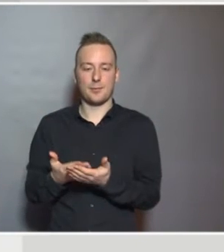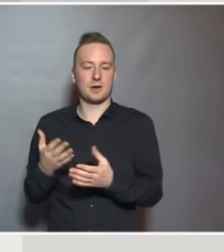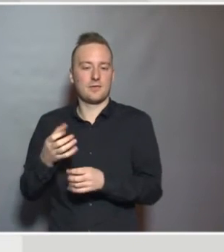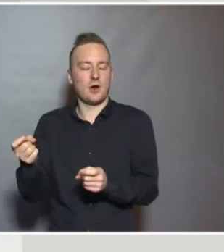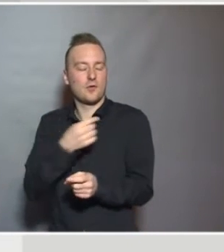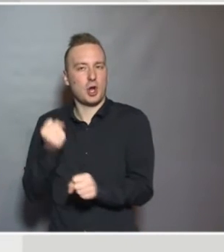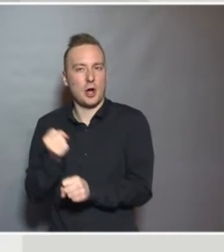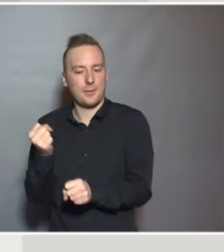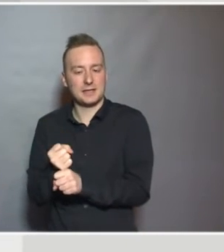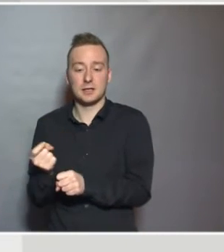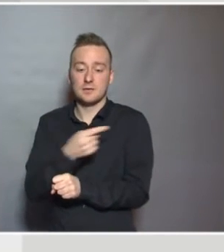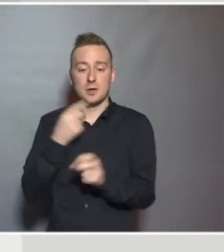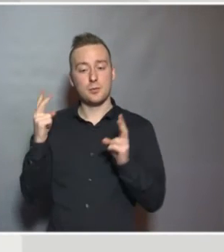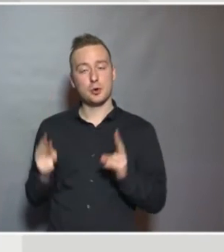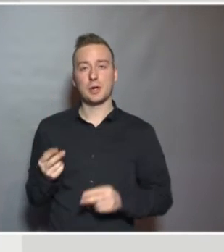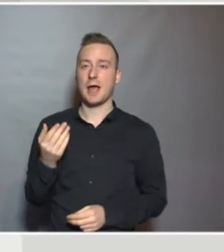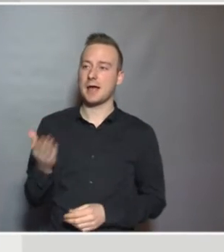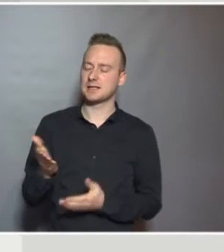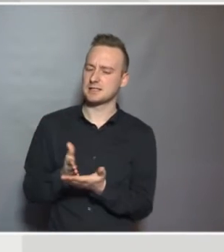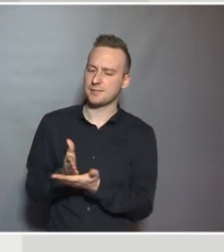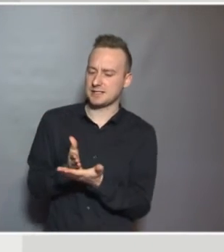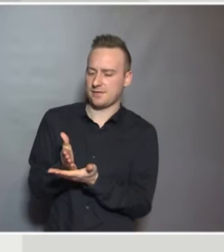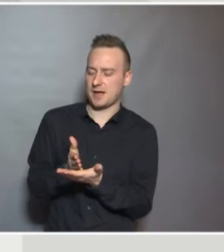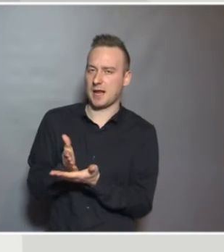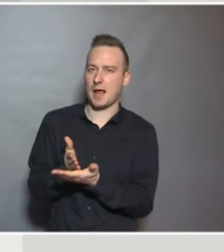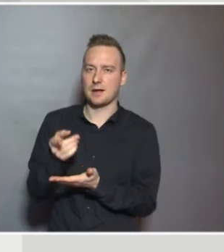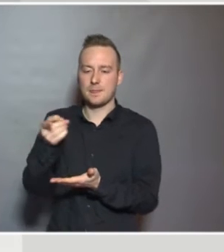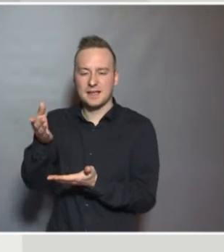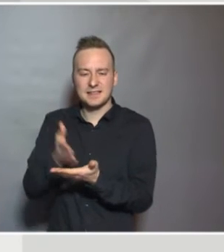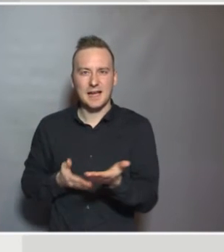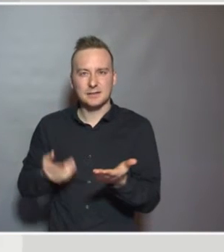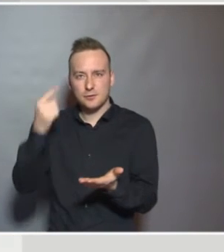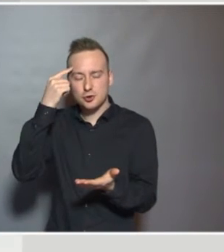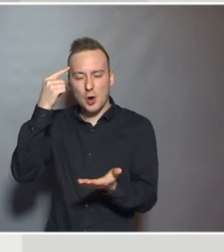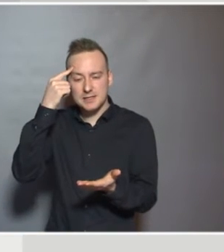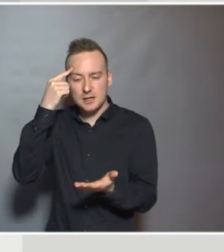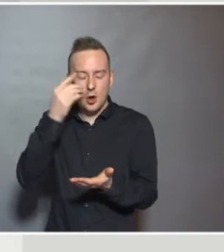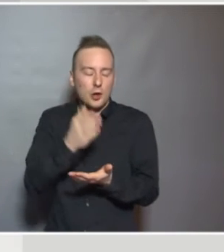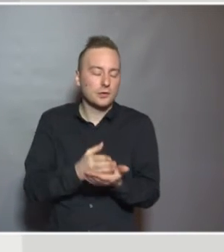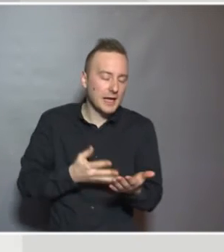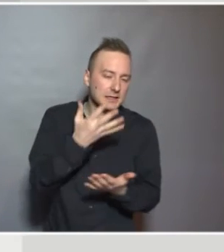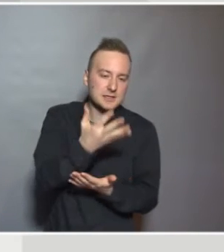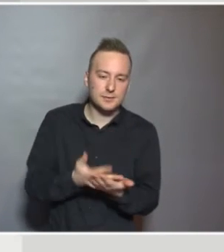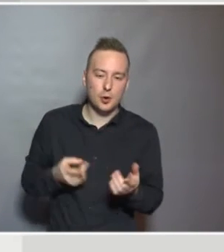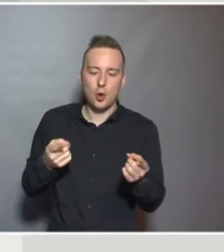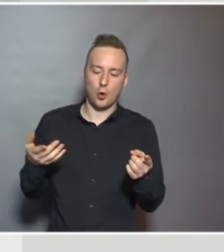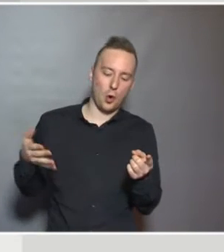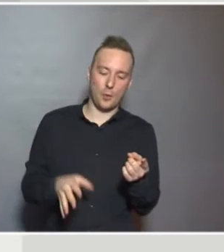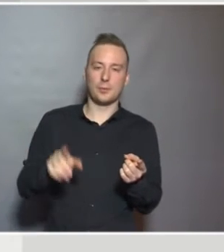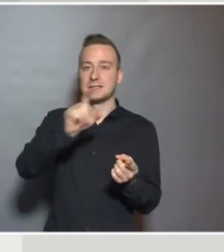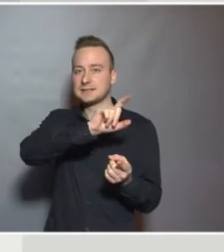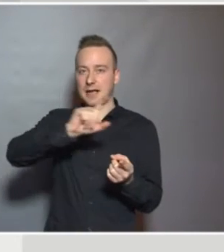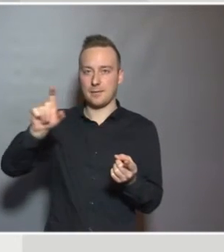where we're using very particular shared understandings and shared language around a topic